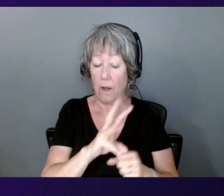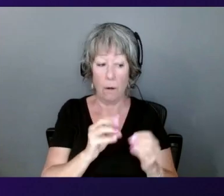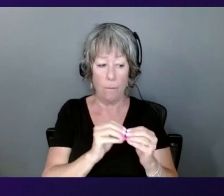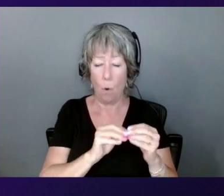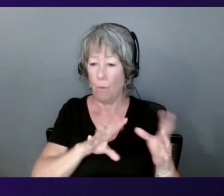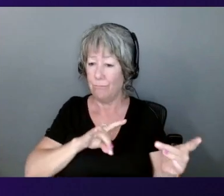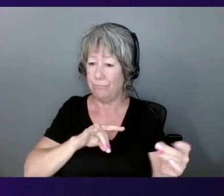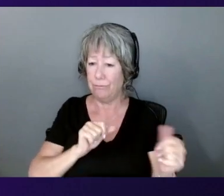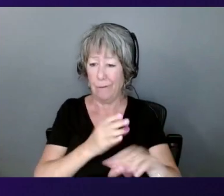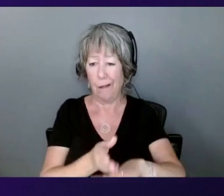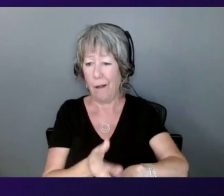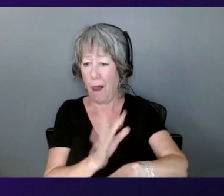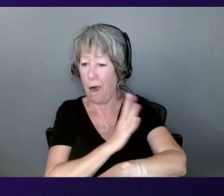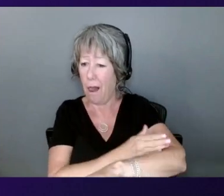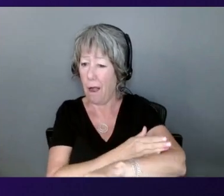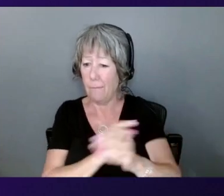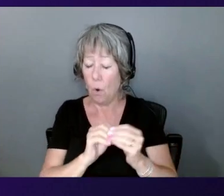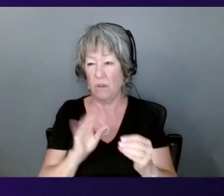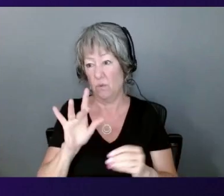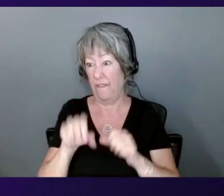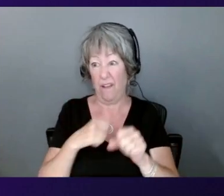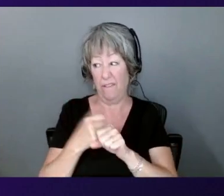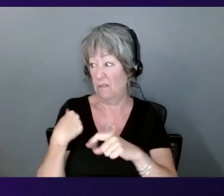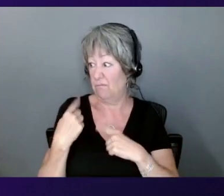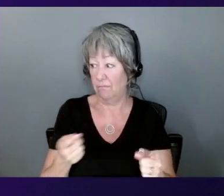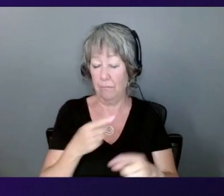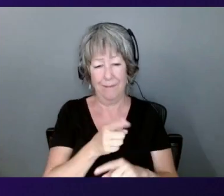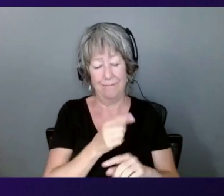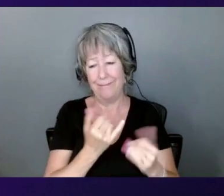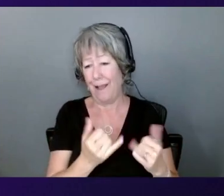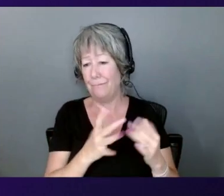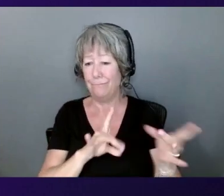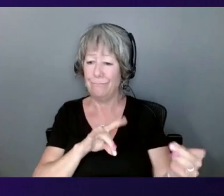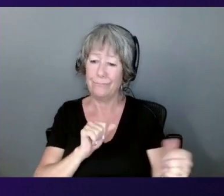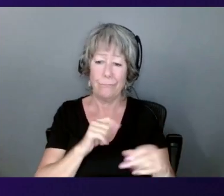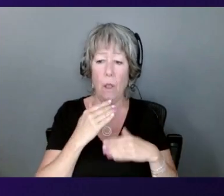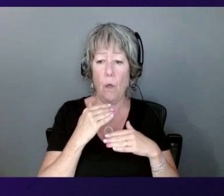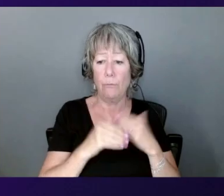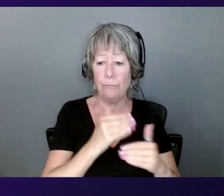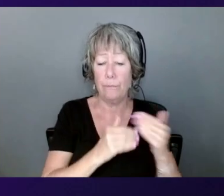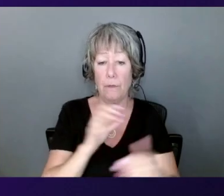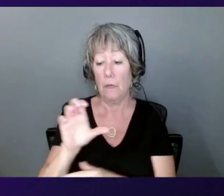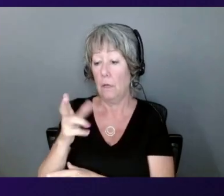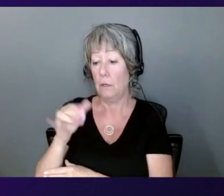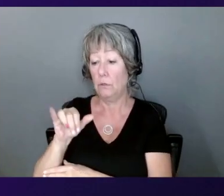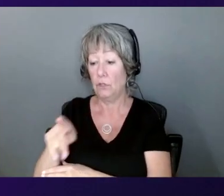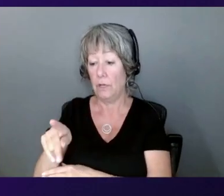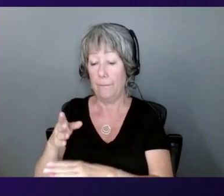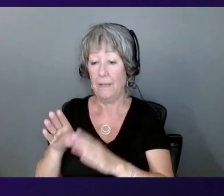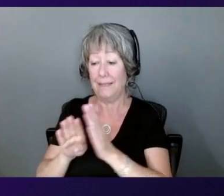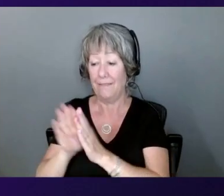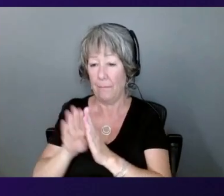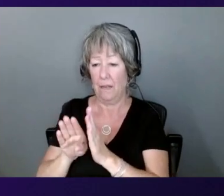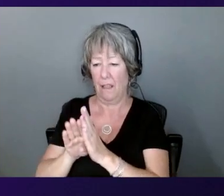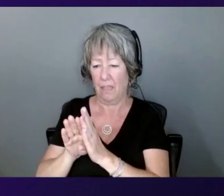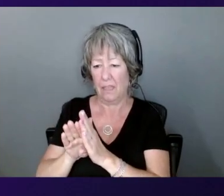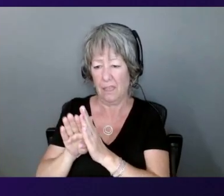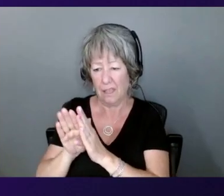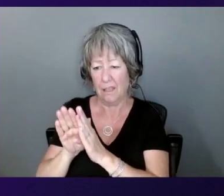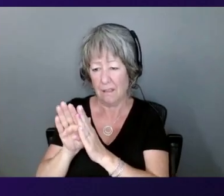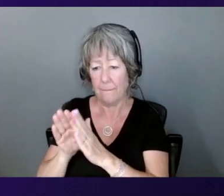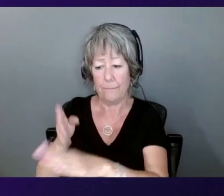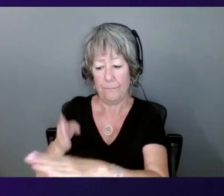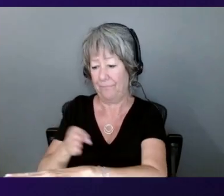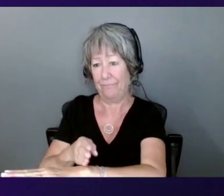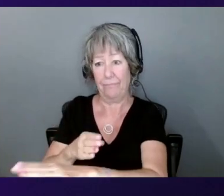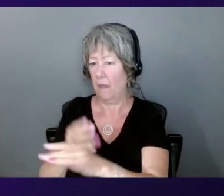significantly in the past 25 years, while productivity of chip developers hadn't improved as much since you and I